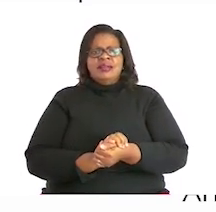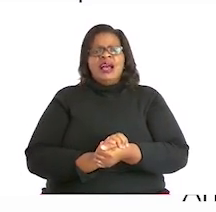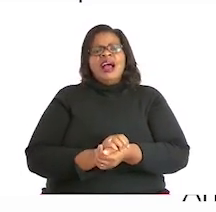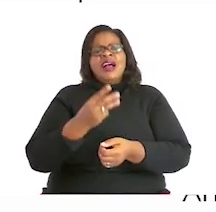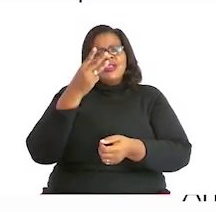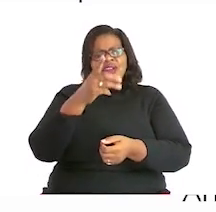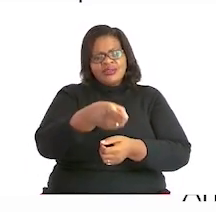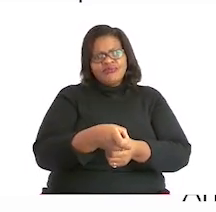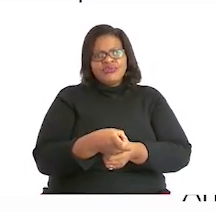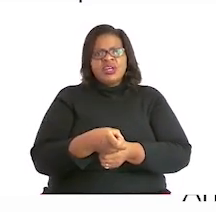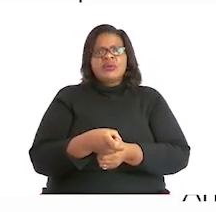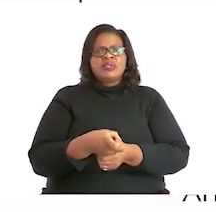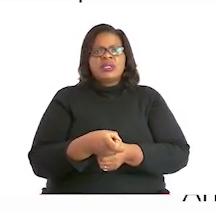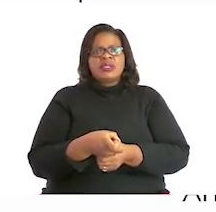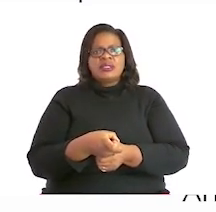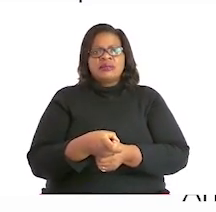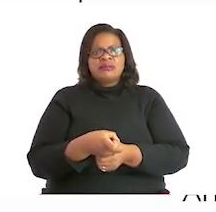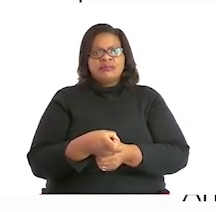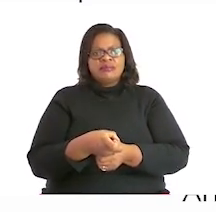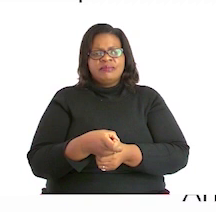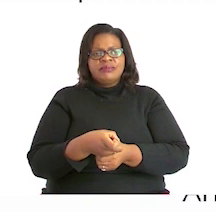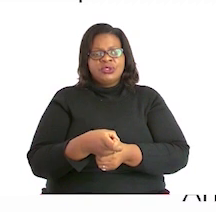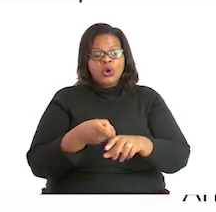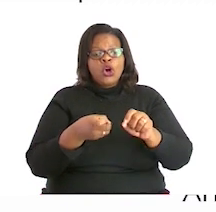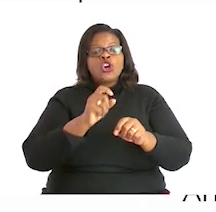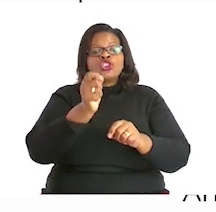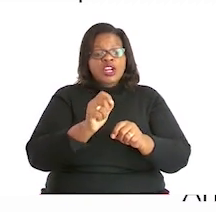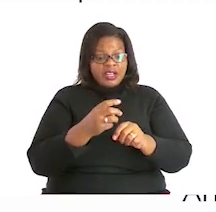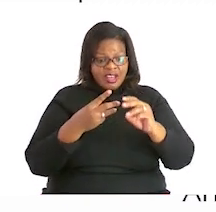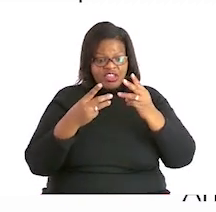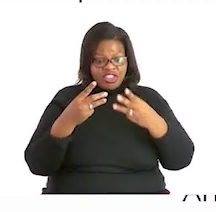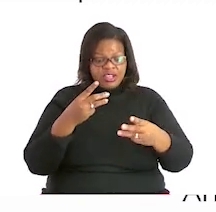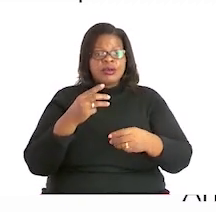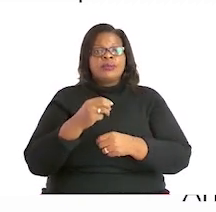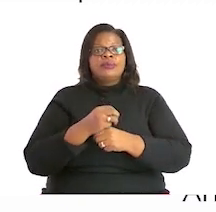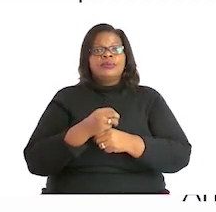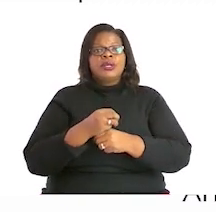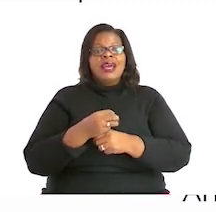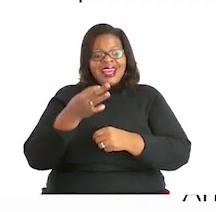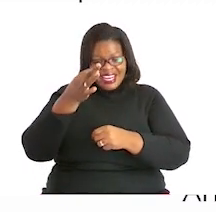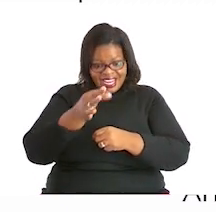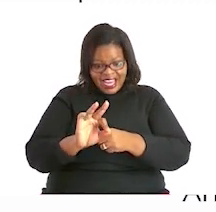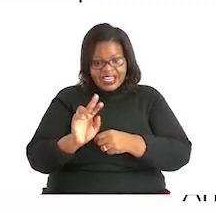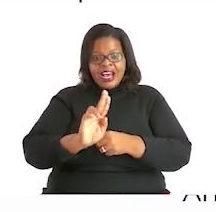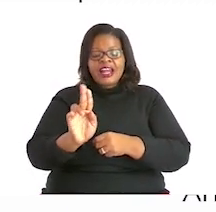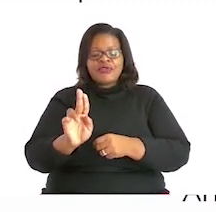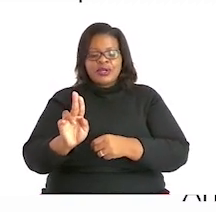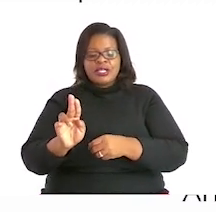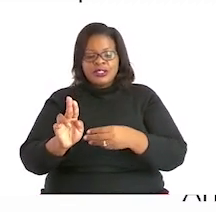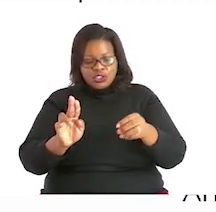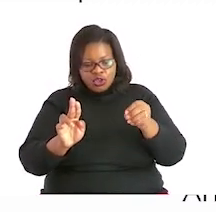thousand, that is the first word that I hear. So, I write down three thousand. Nine hundred, that is the second.